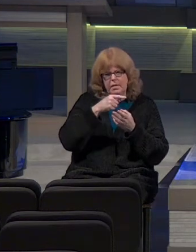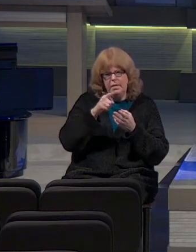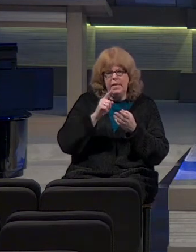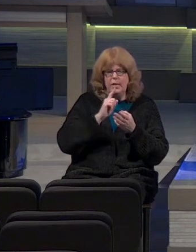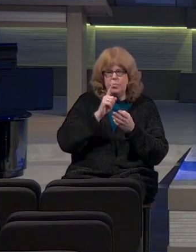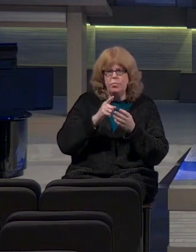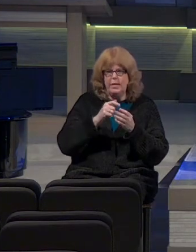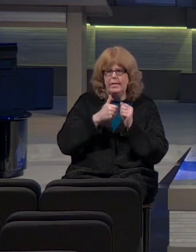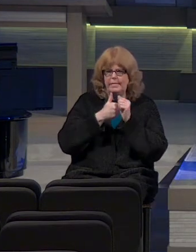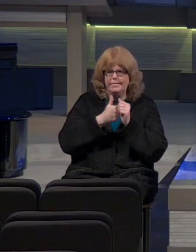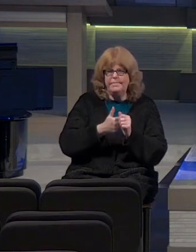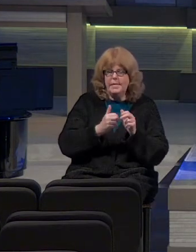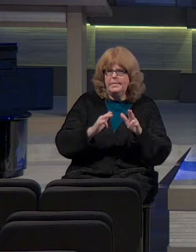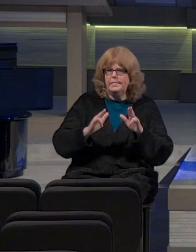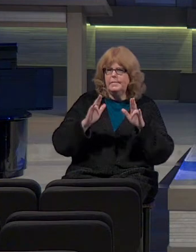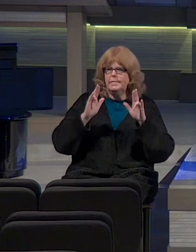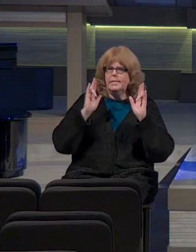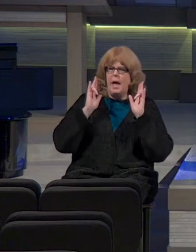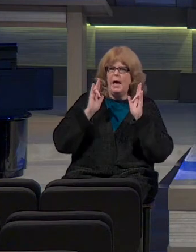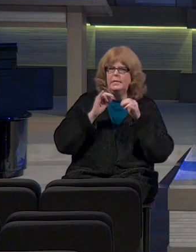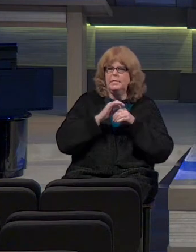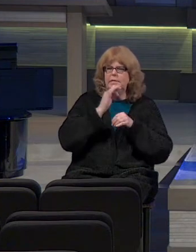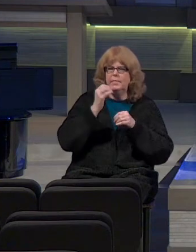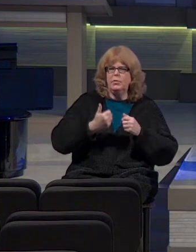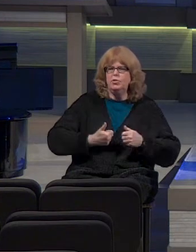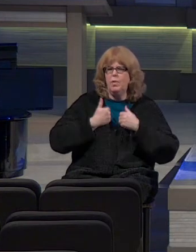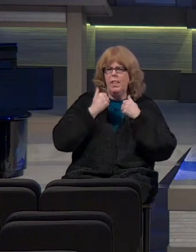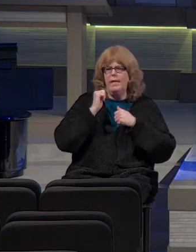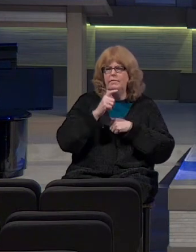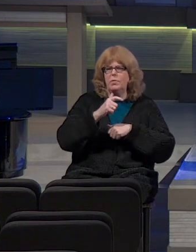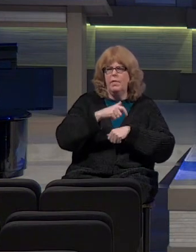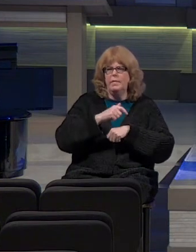out godly, spirit-filled lives all the time?